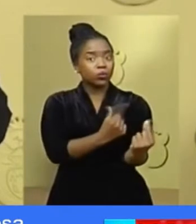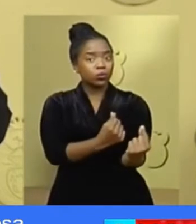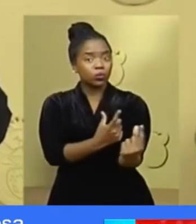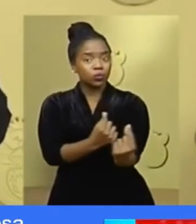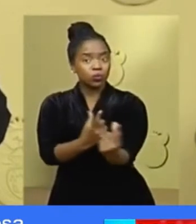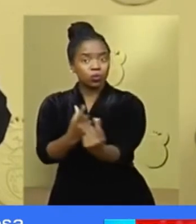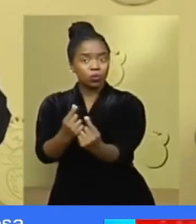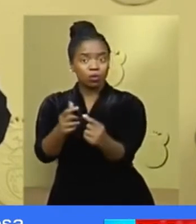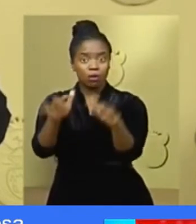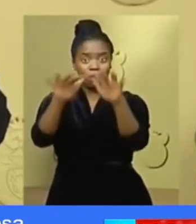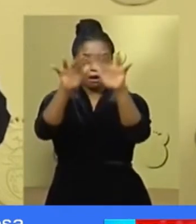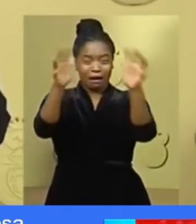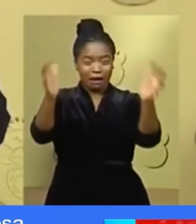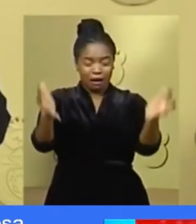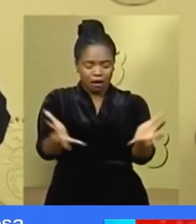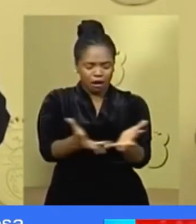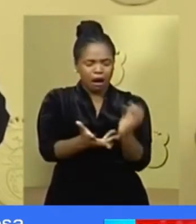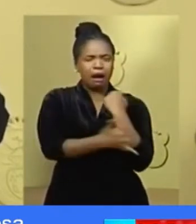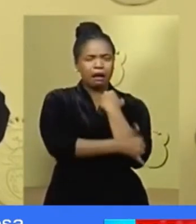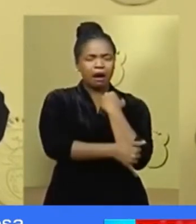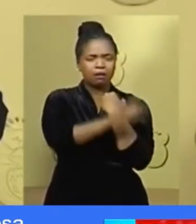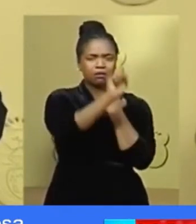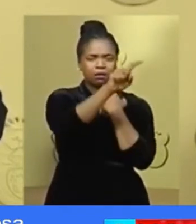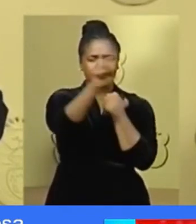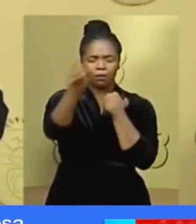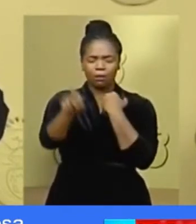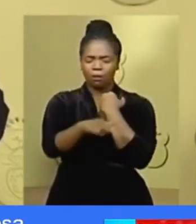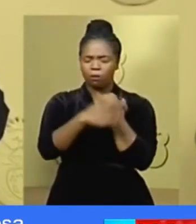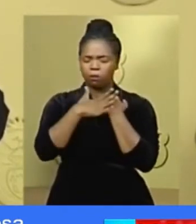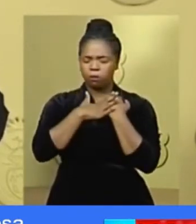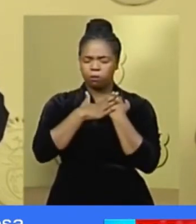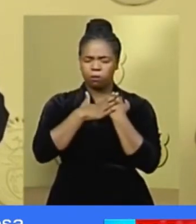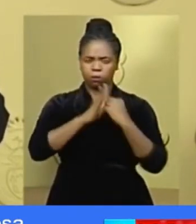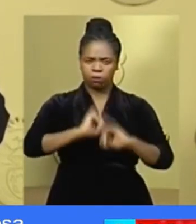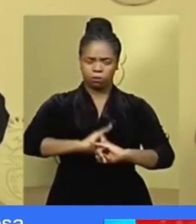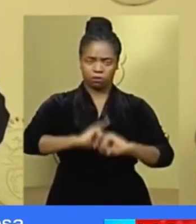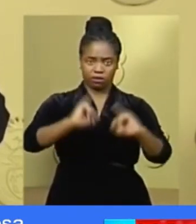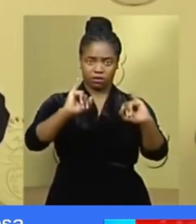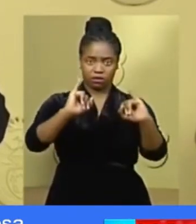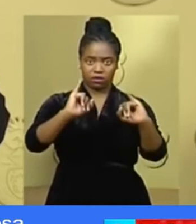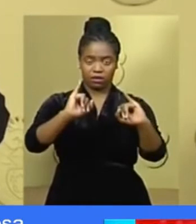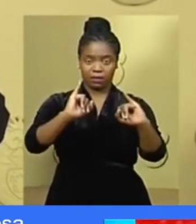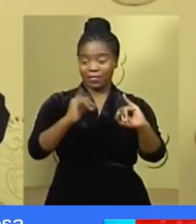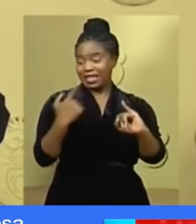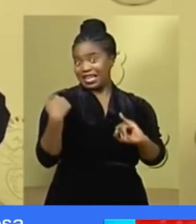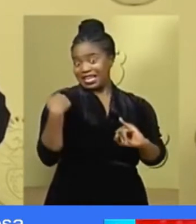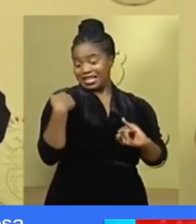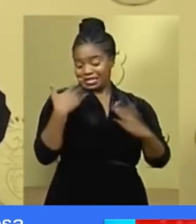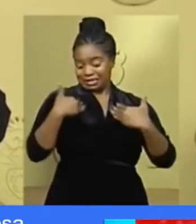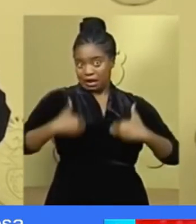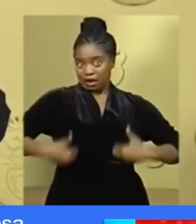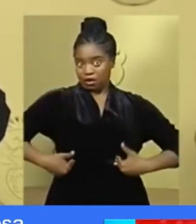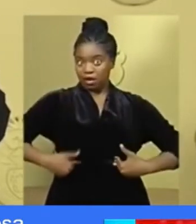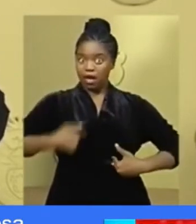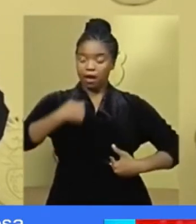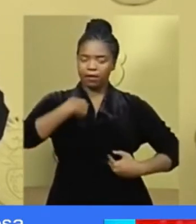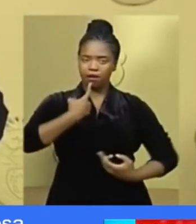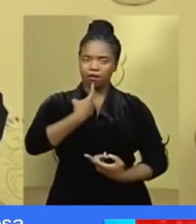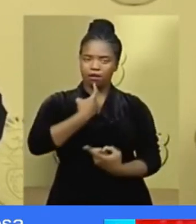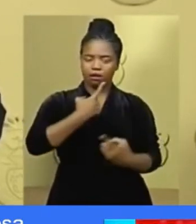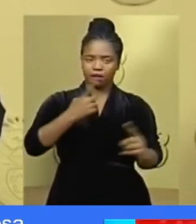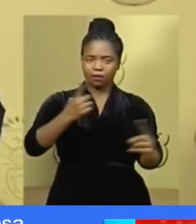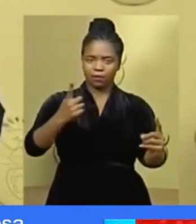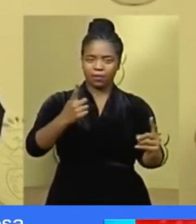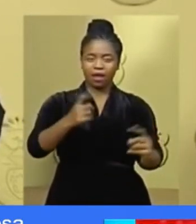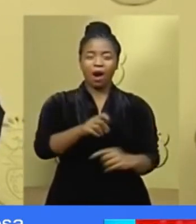the global crisis has continued to deepen. When I addressed the nation last Sunday, there were